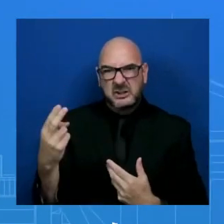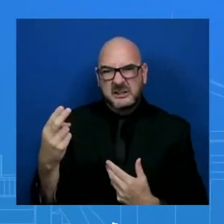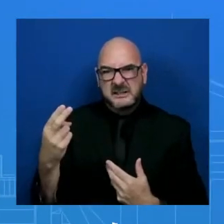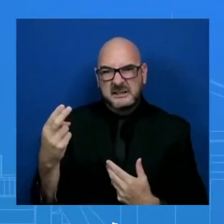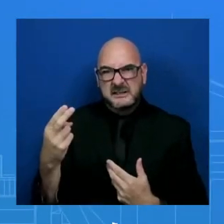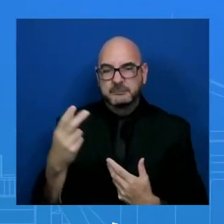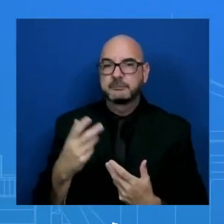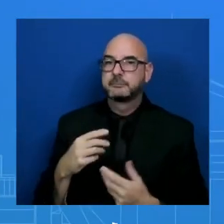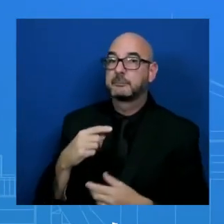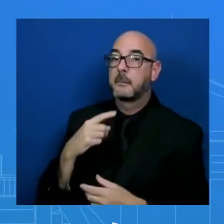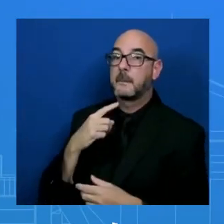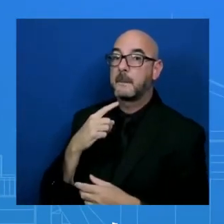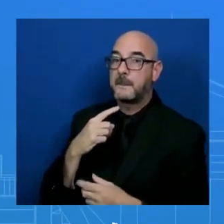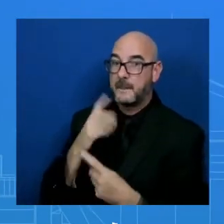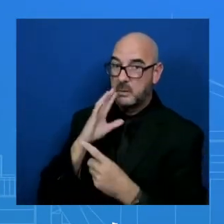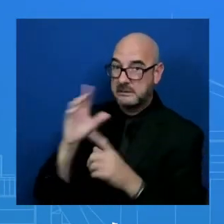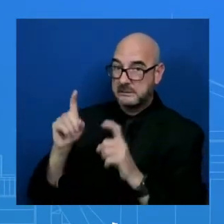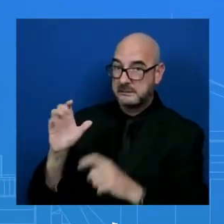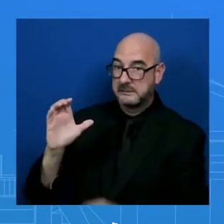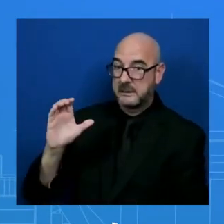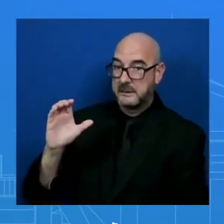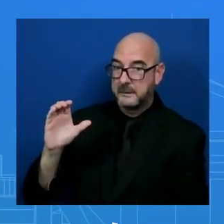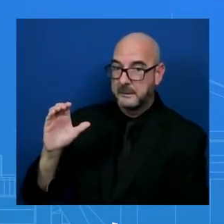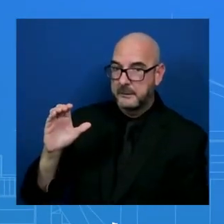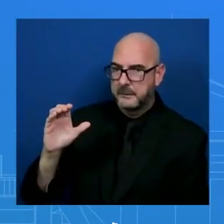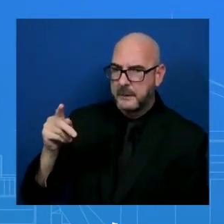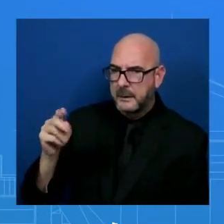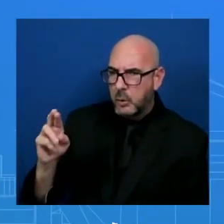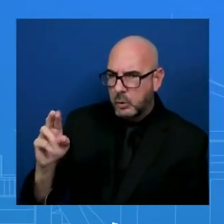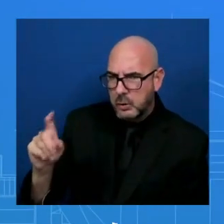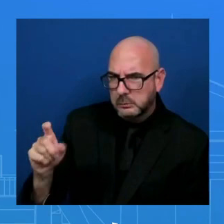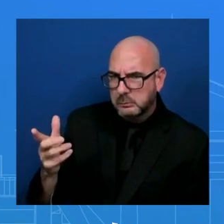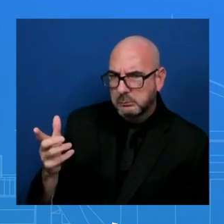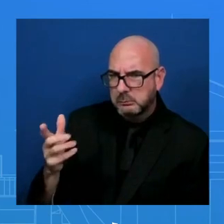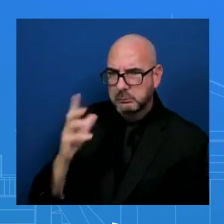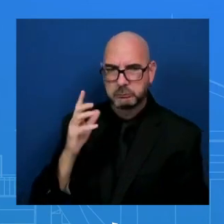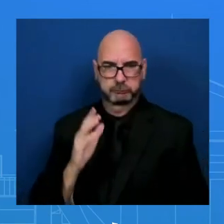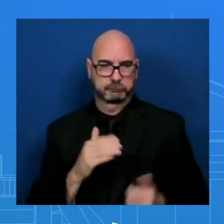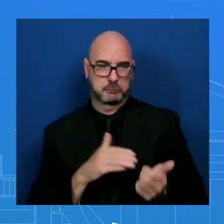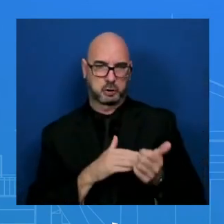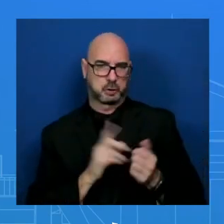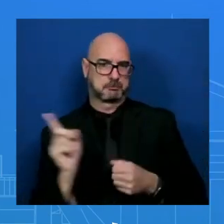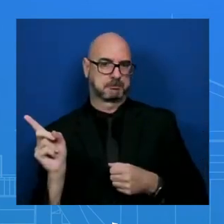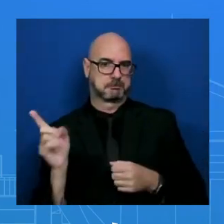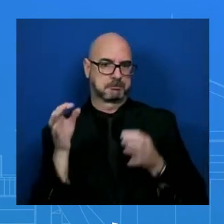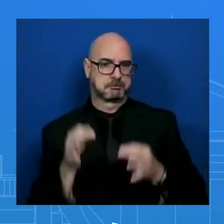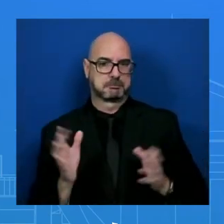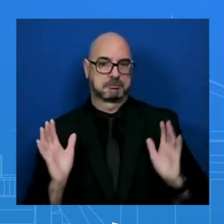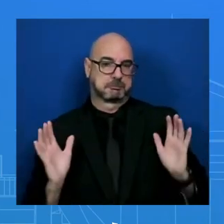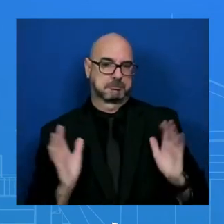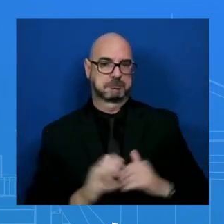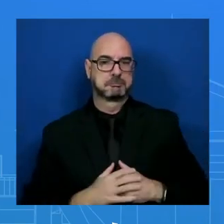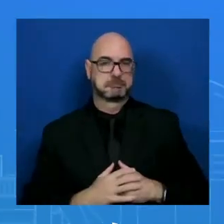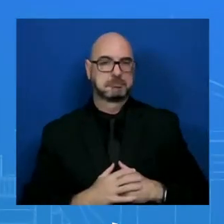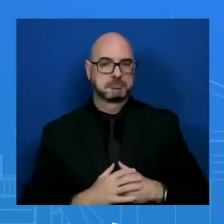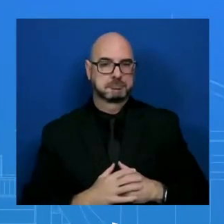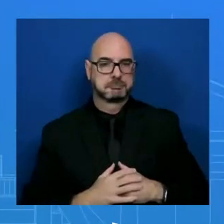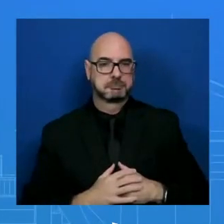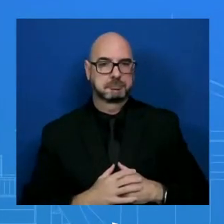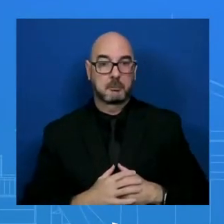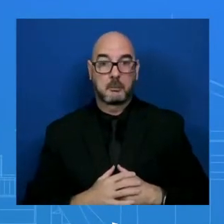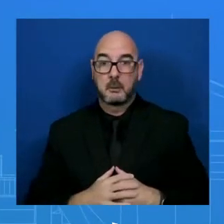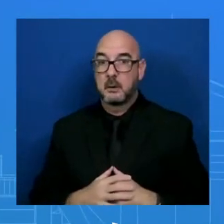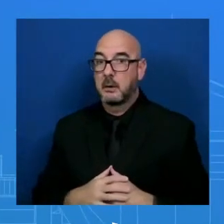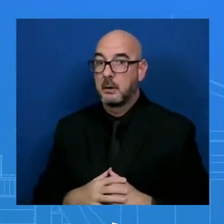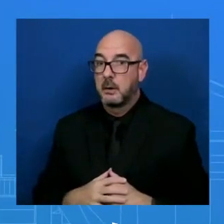President's getting? MS. That is something that the physician decides on. I just don't have that information. And just reiterate again to us,